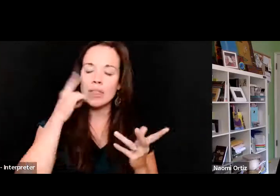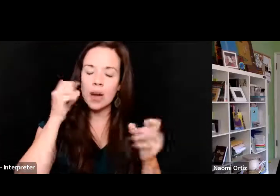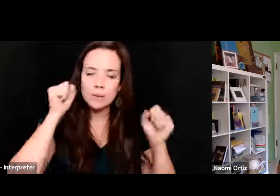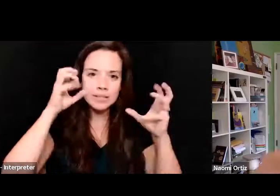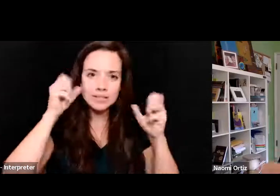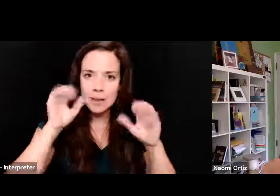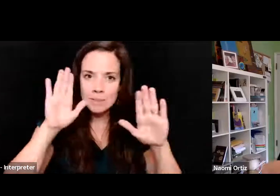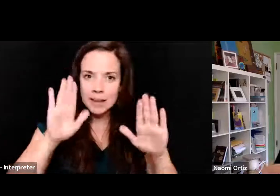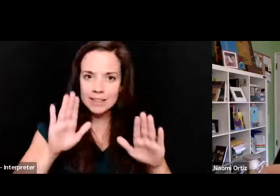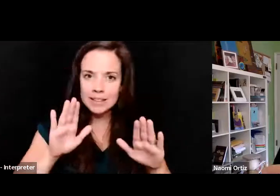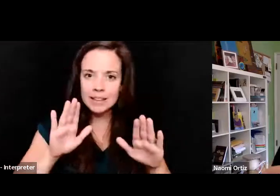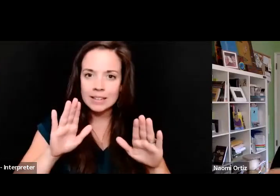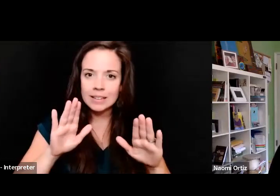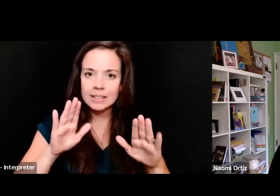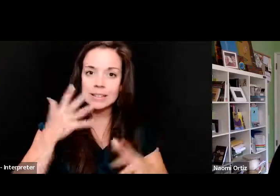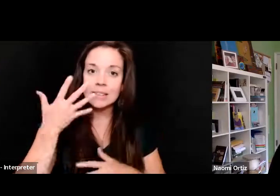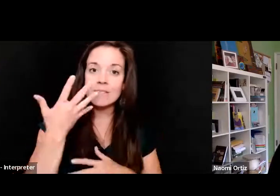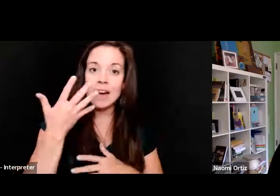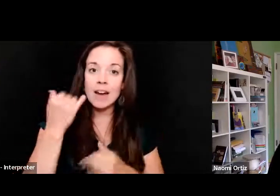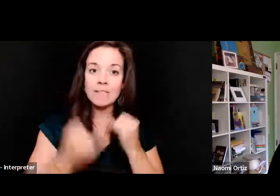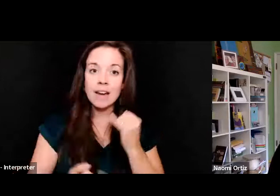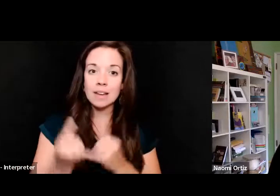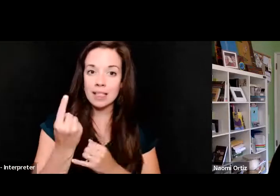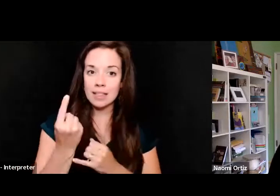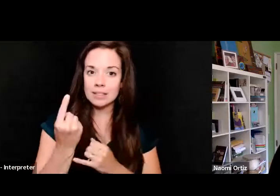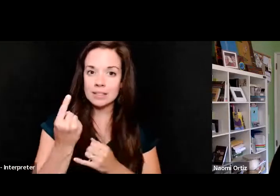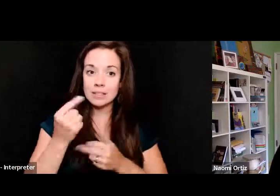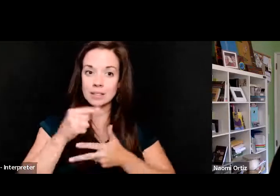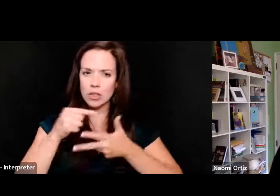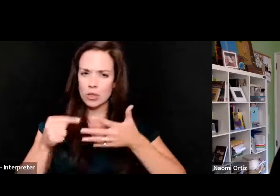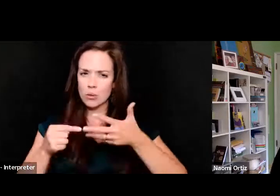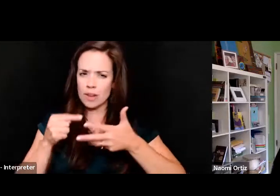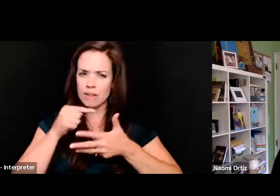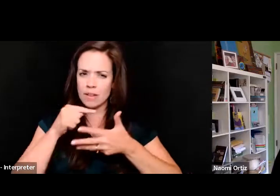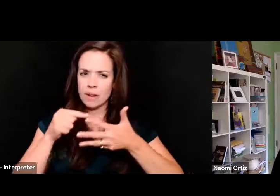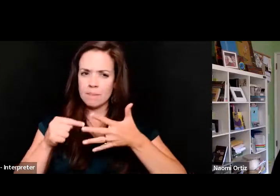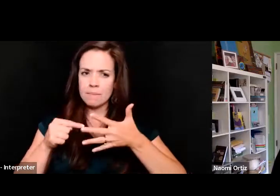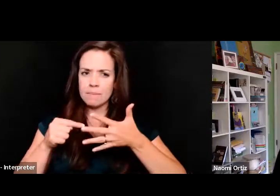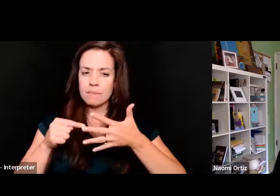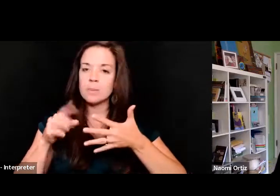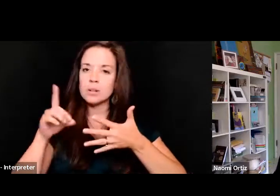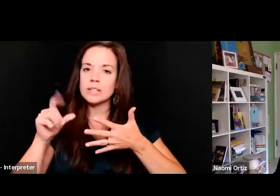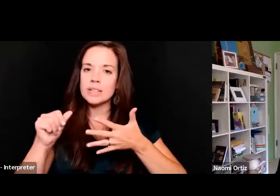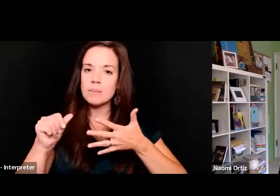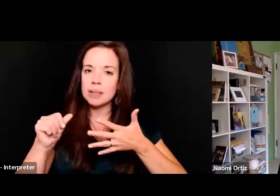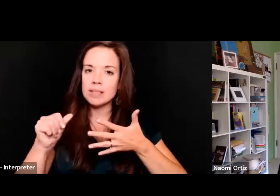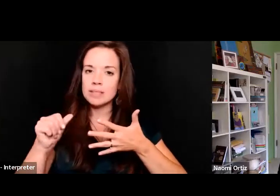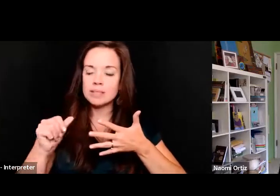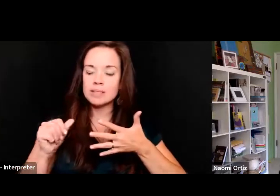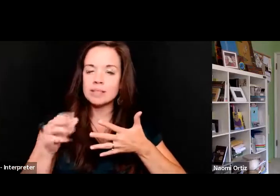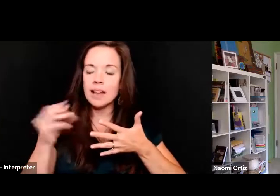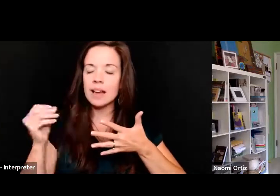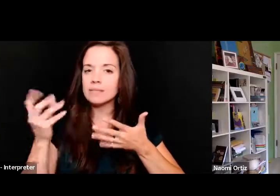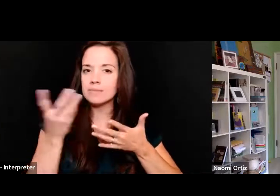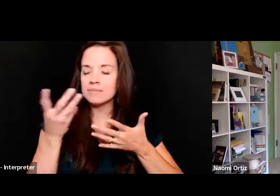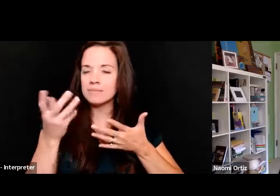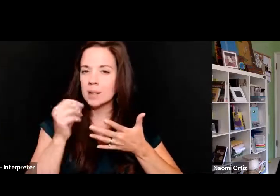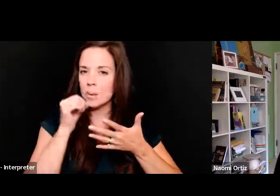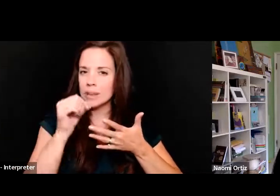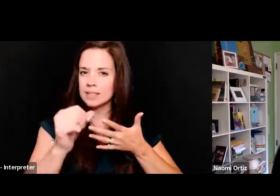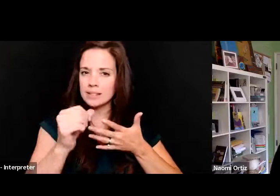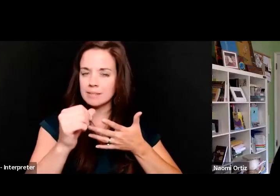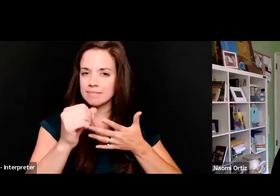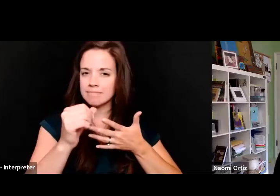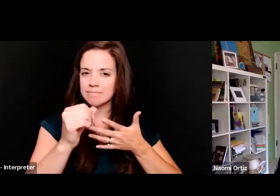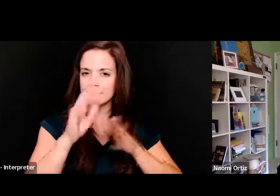is the five finalists at least three of them that I know for sure were disabled and it wasn't necessarily geared towards